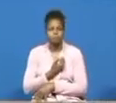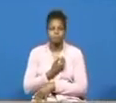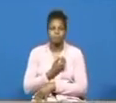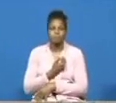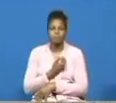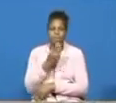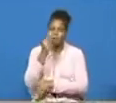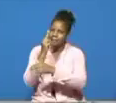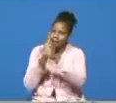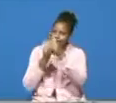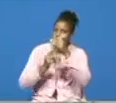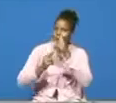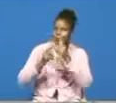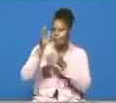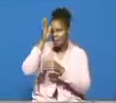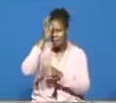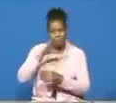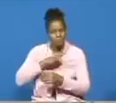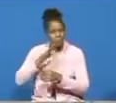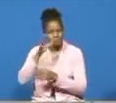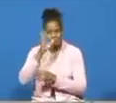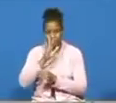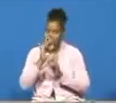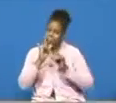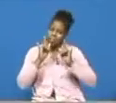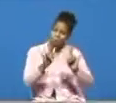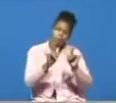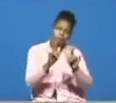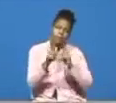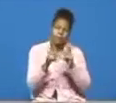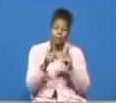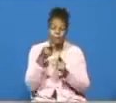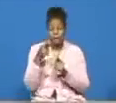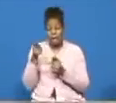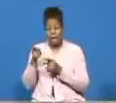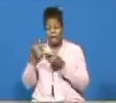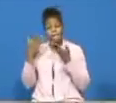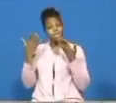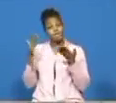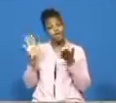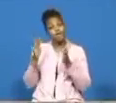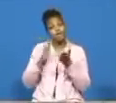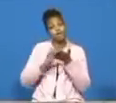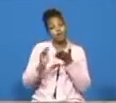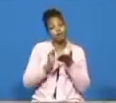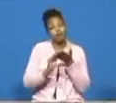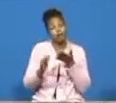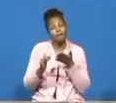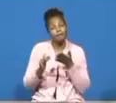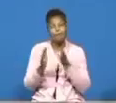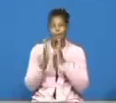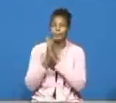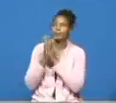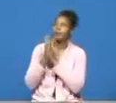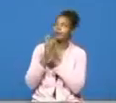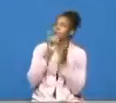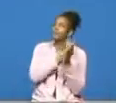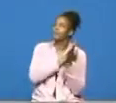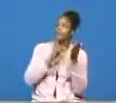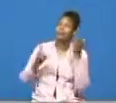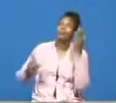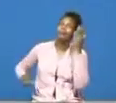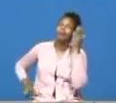humble man of god loved the people he forgave the people and he prayed to the